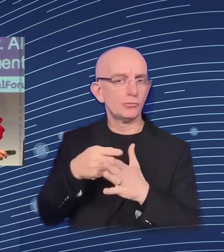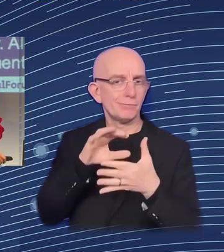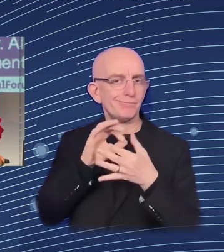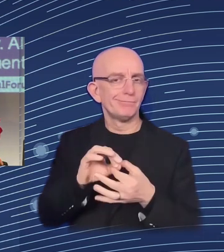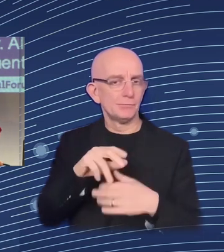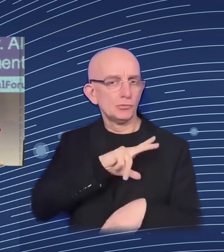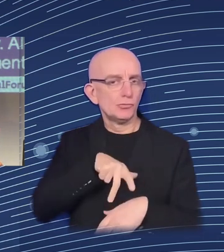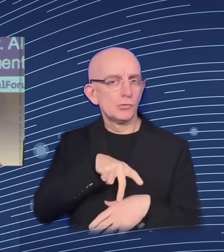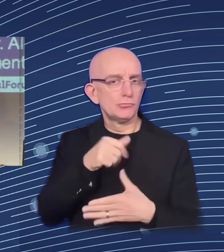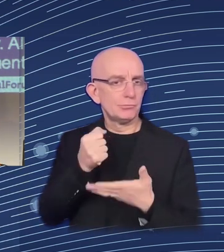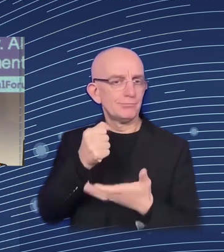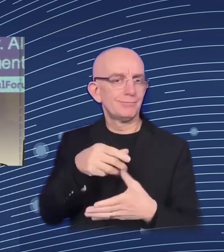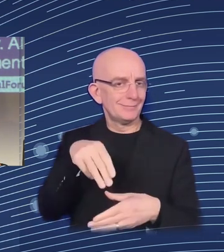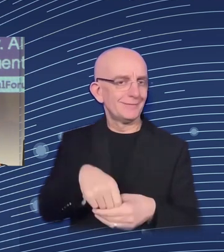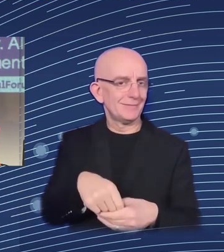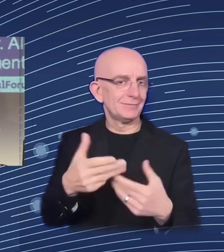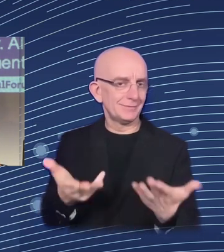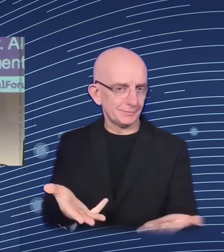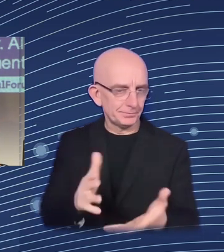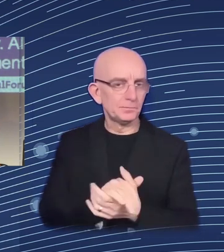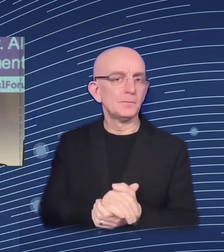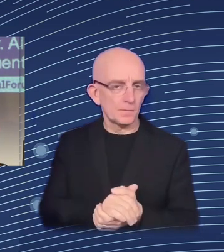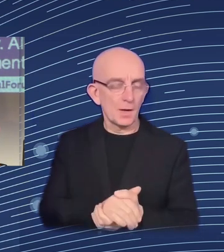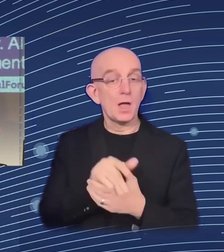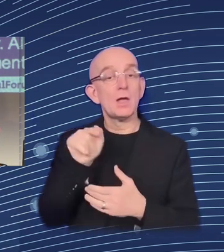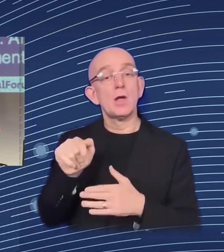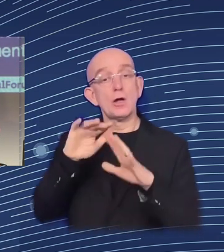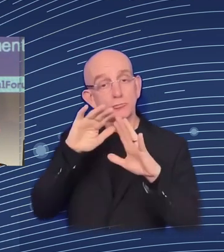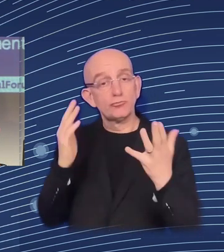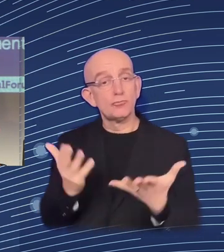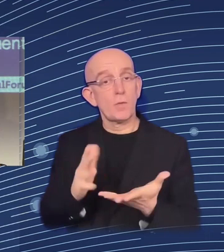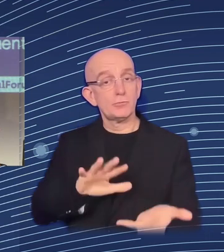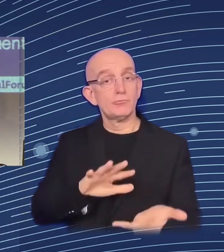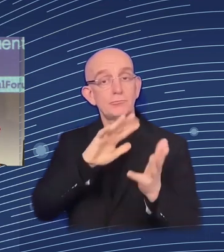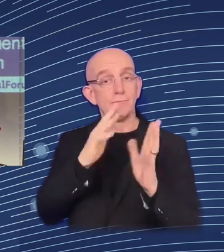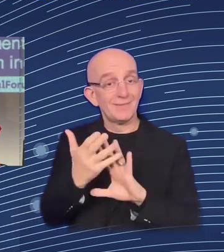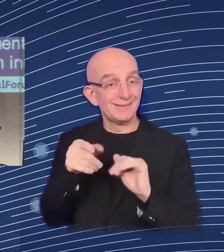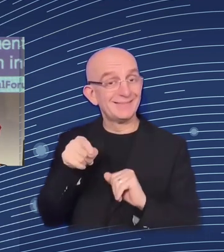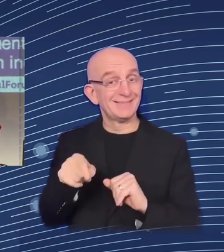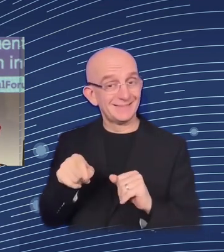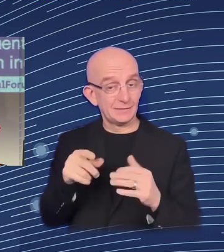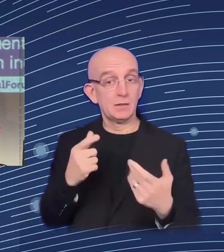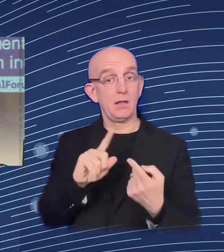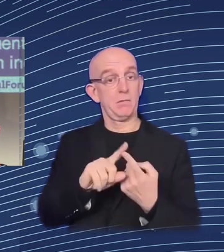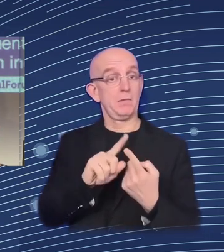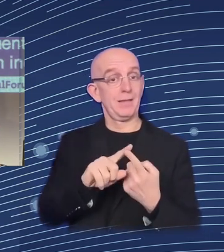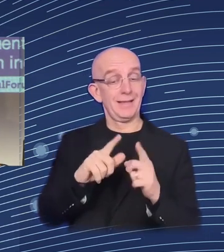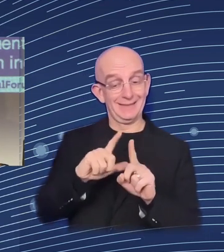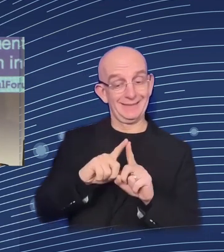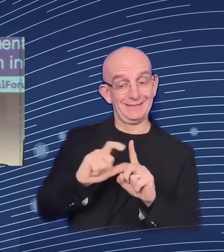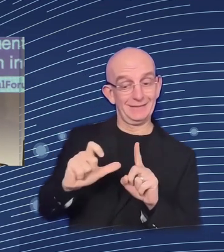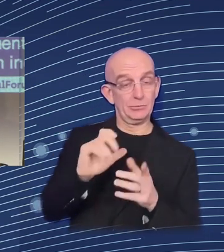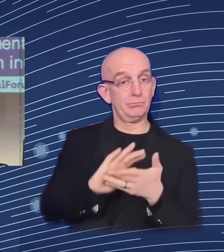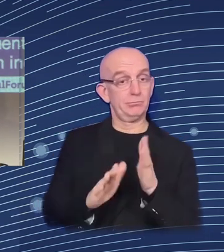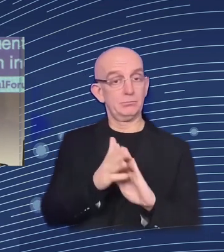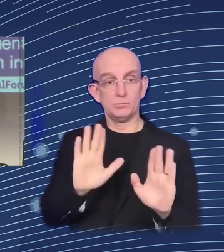plural, not only digital. So, And basically, for me, the bottom line is that we